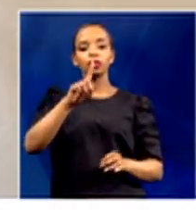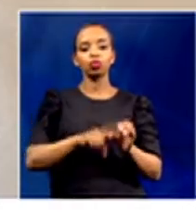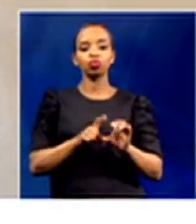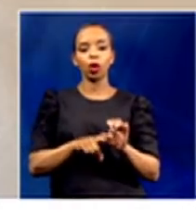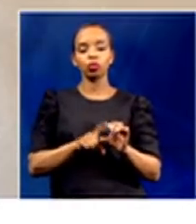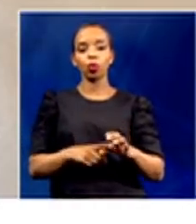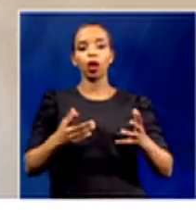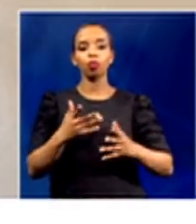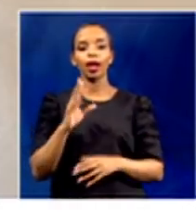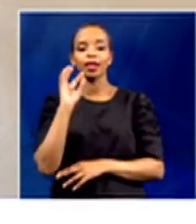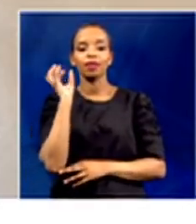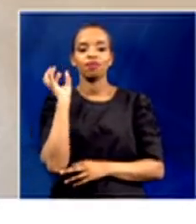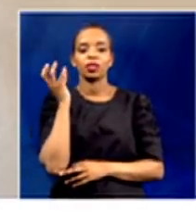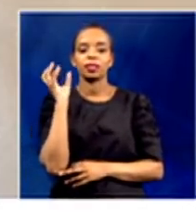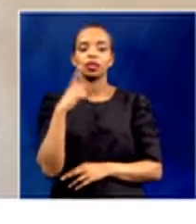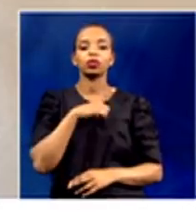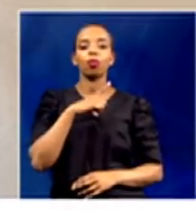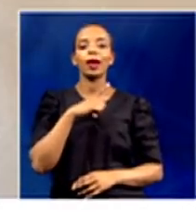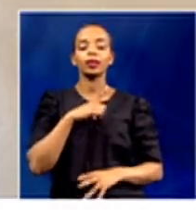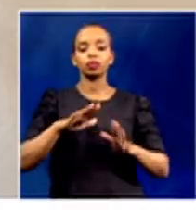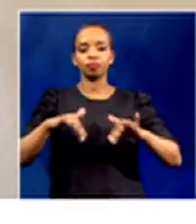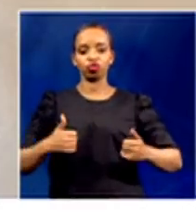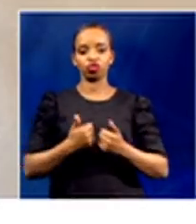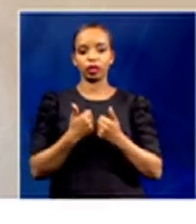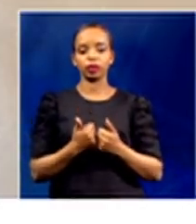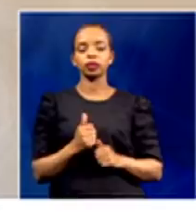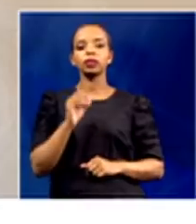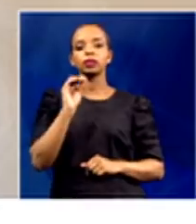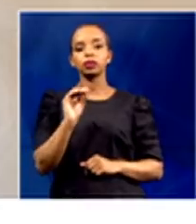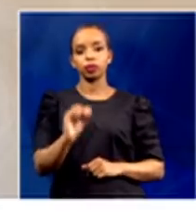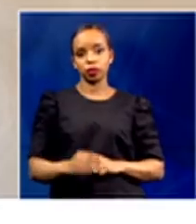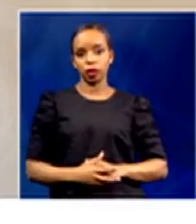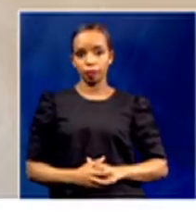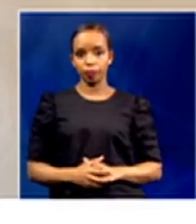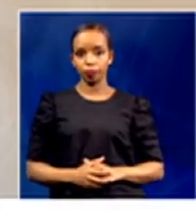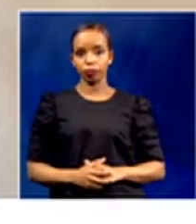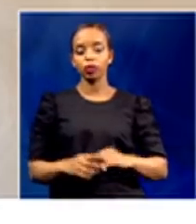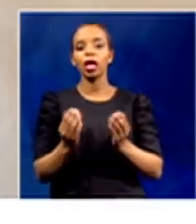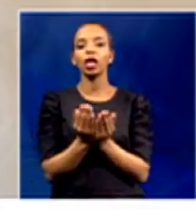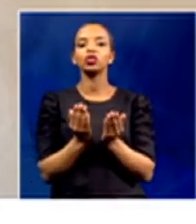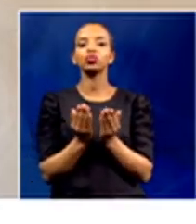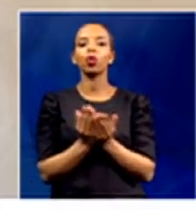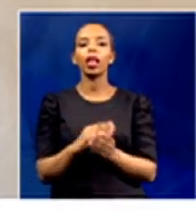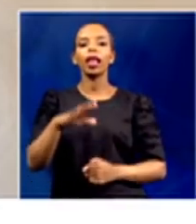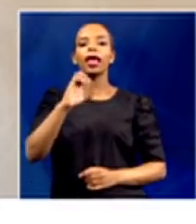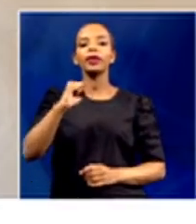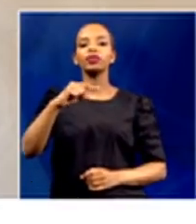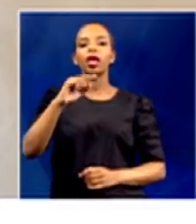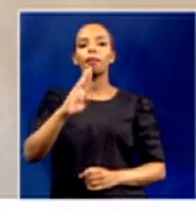free state, because of challenges of water. For the fact that the school governing bodies in some parts